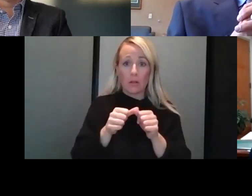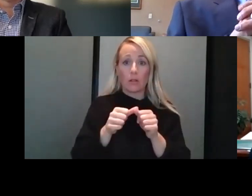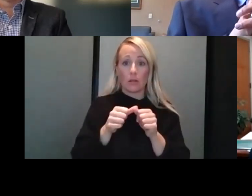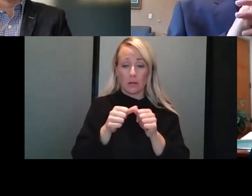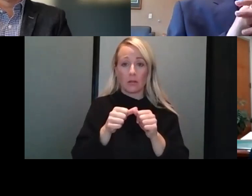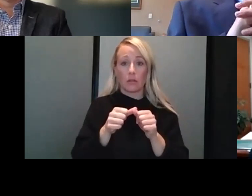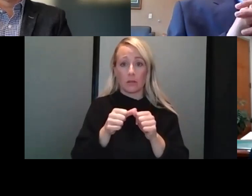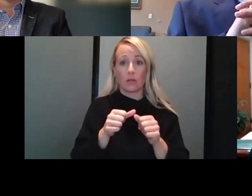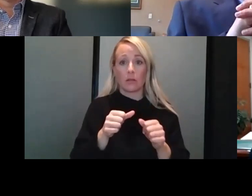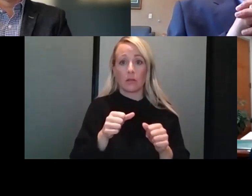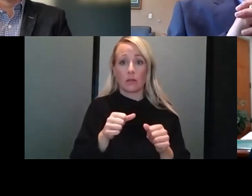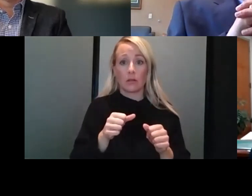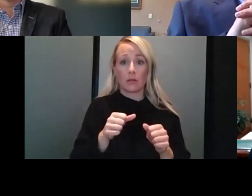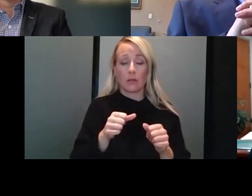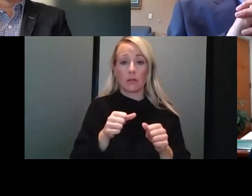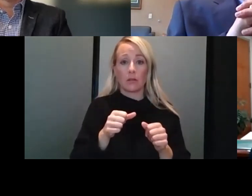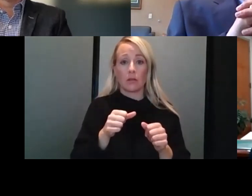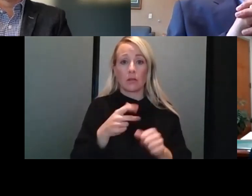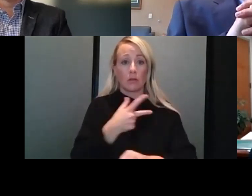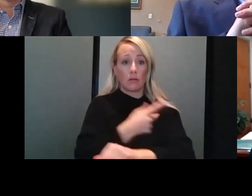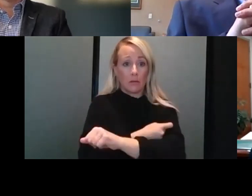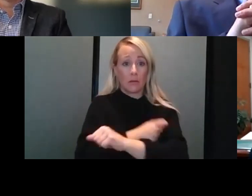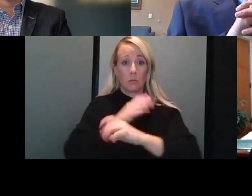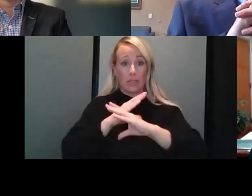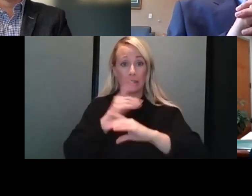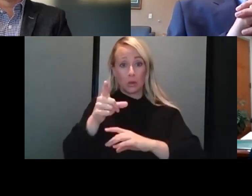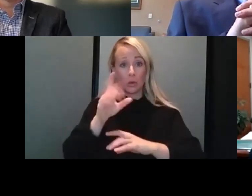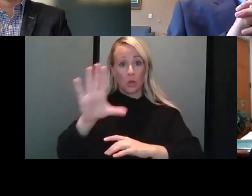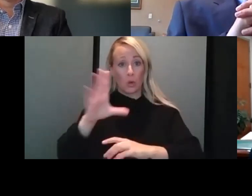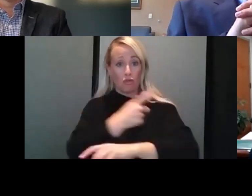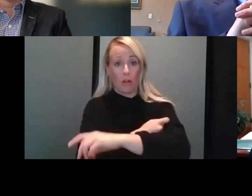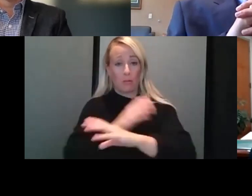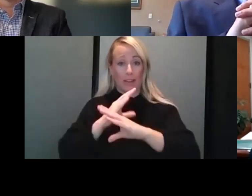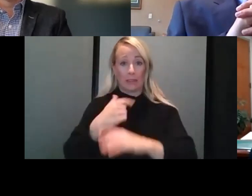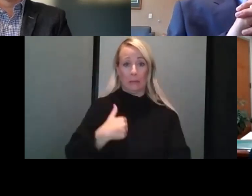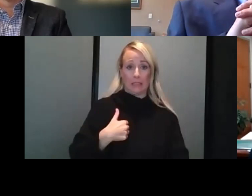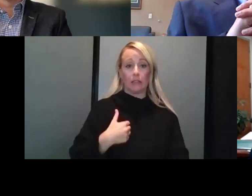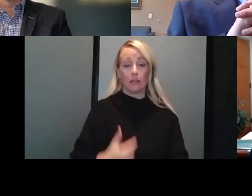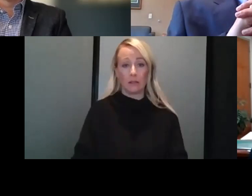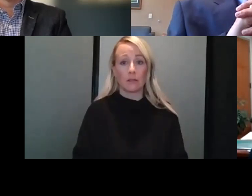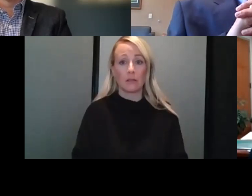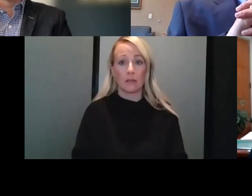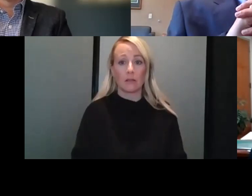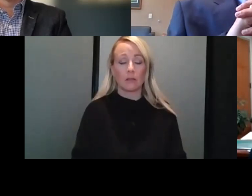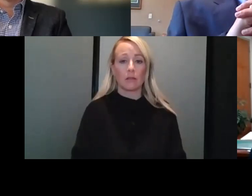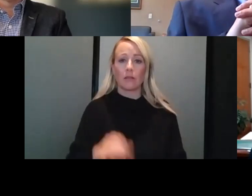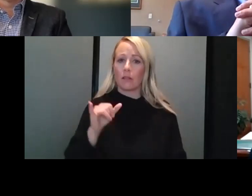protects you. Your shot protects me. I think that's a critical